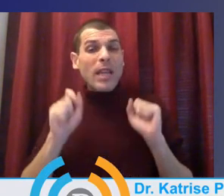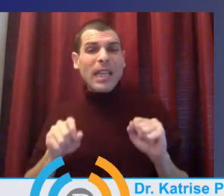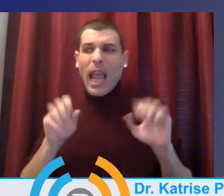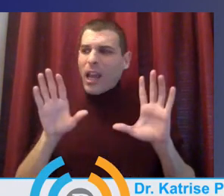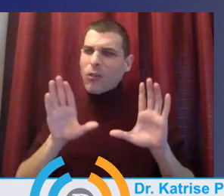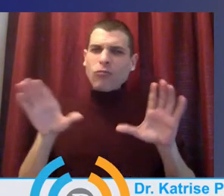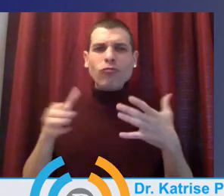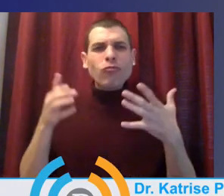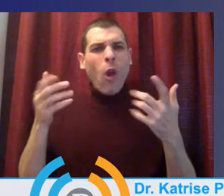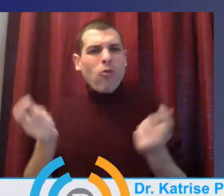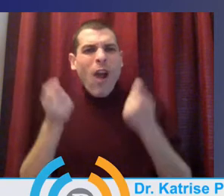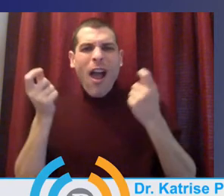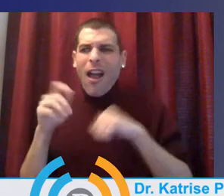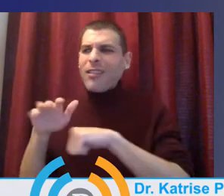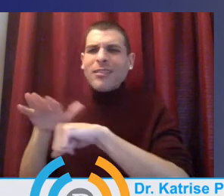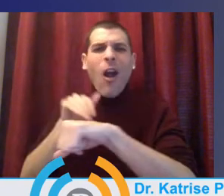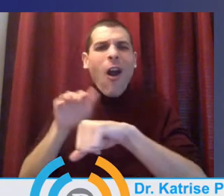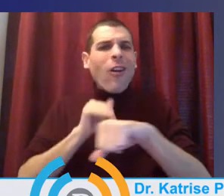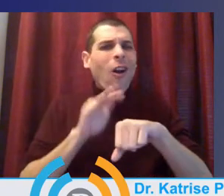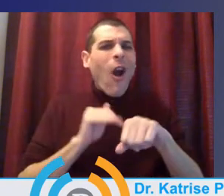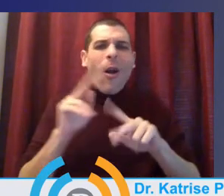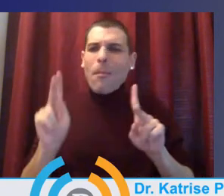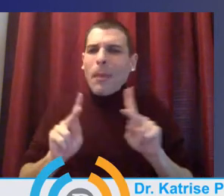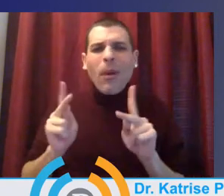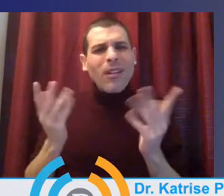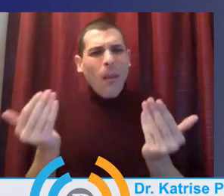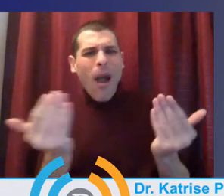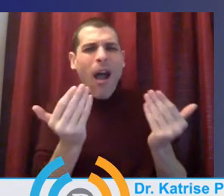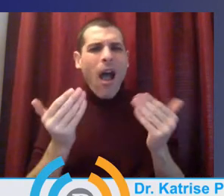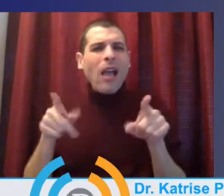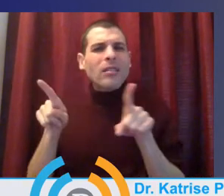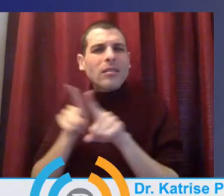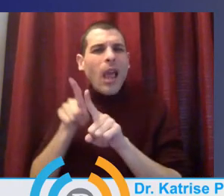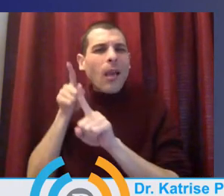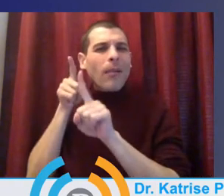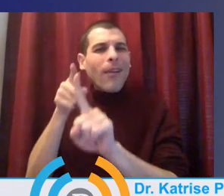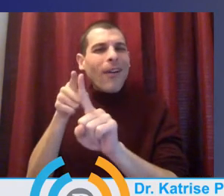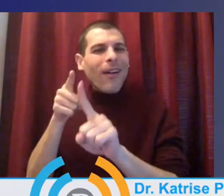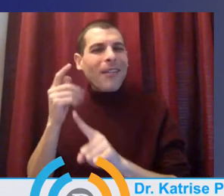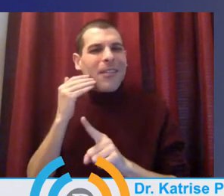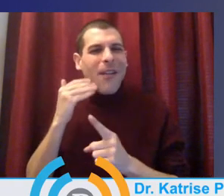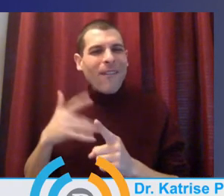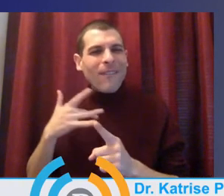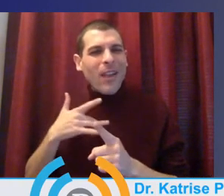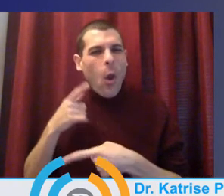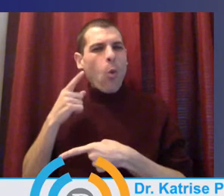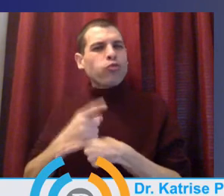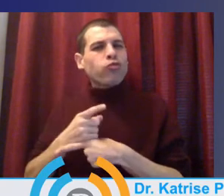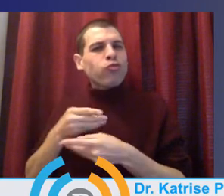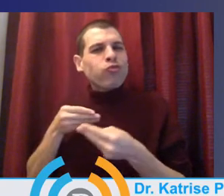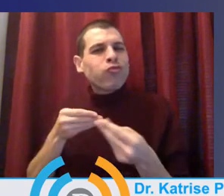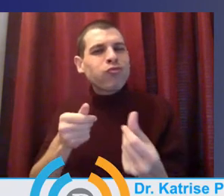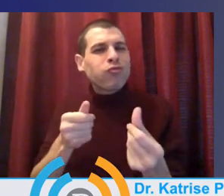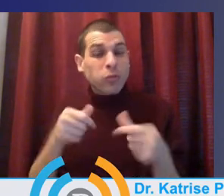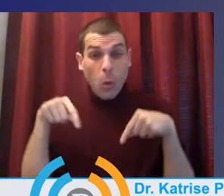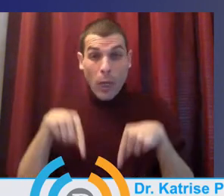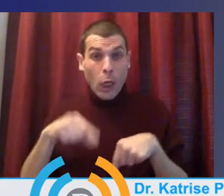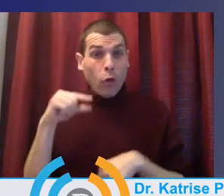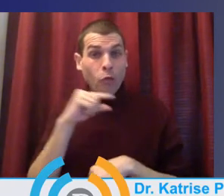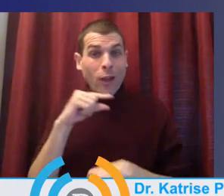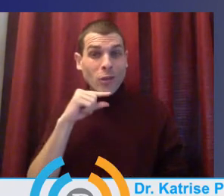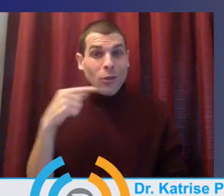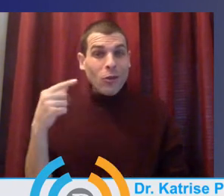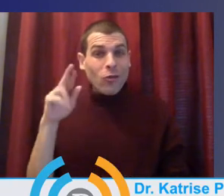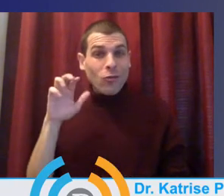you will, within the community to energize big things. Our families here in Gresham, especially our culturally